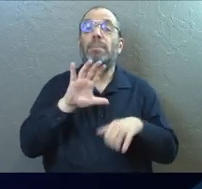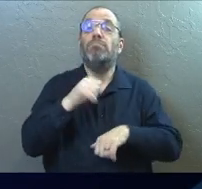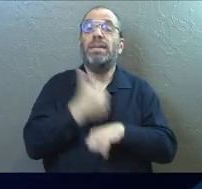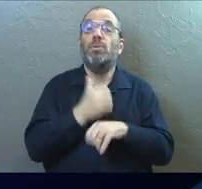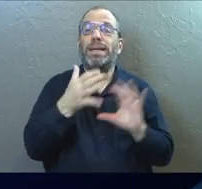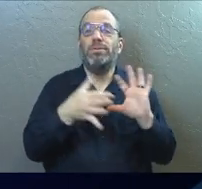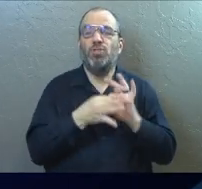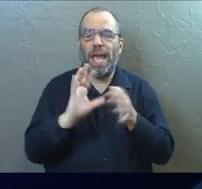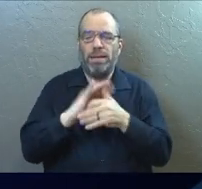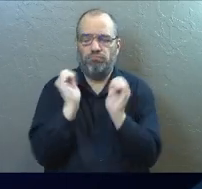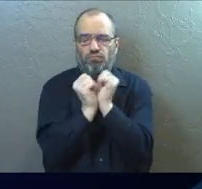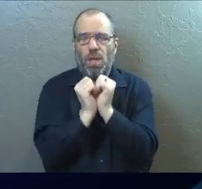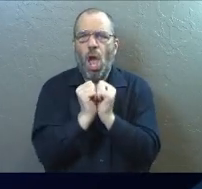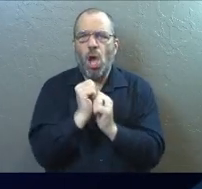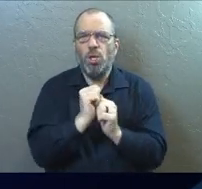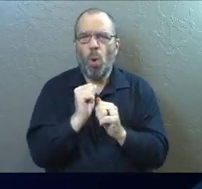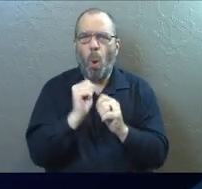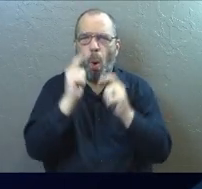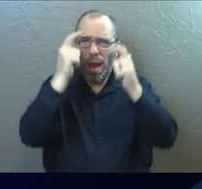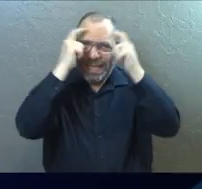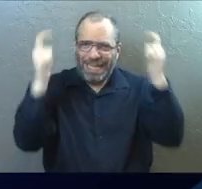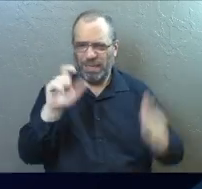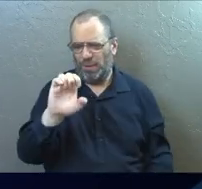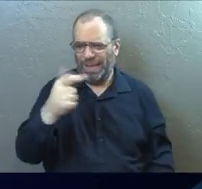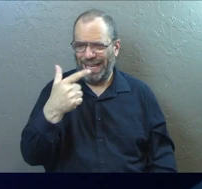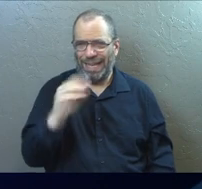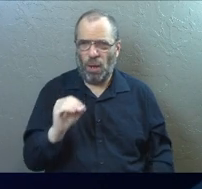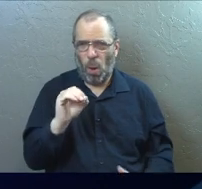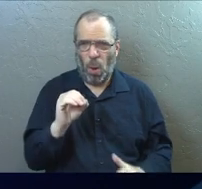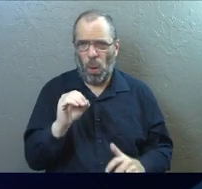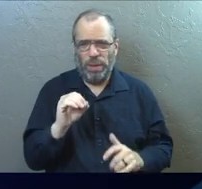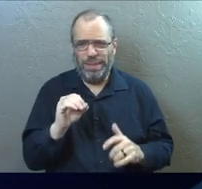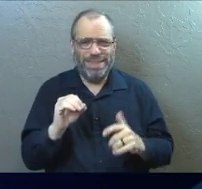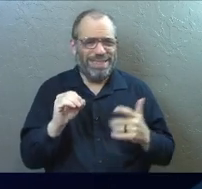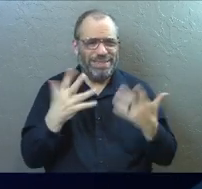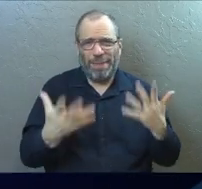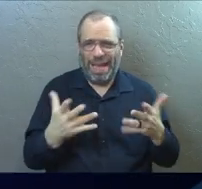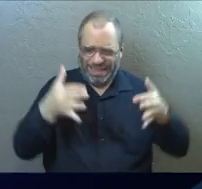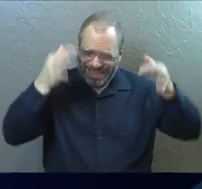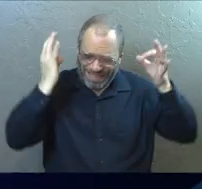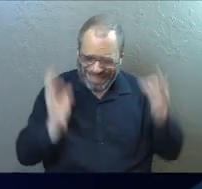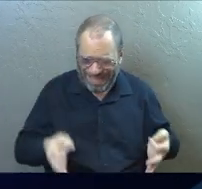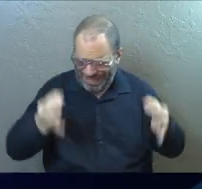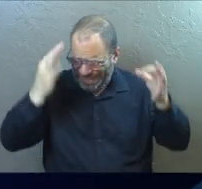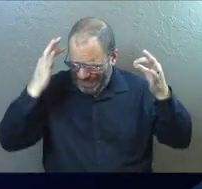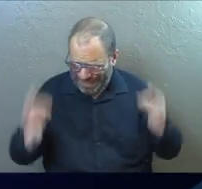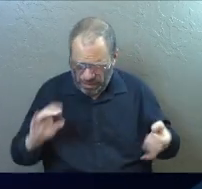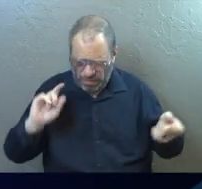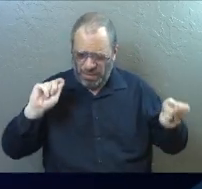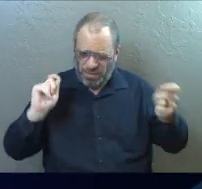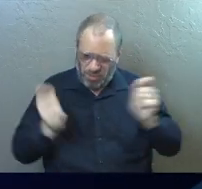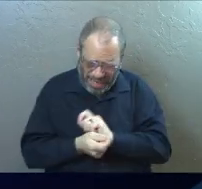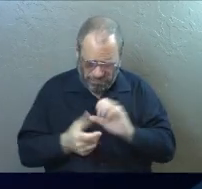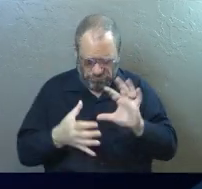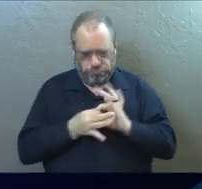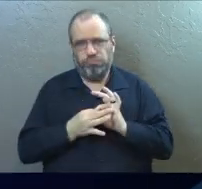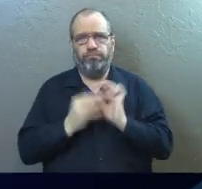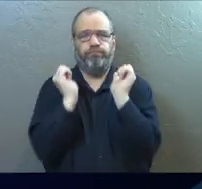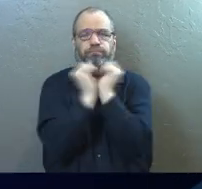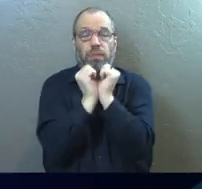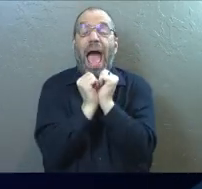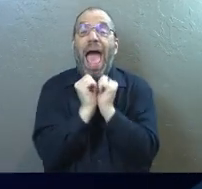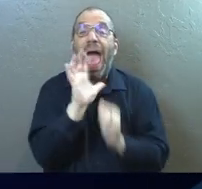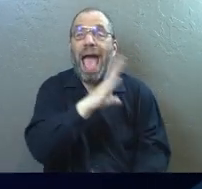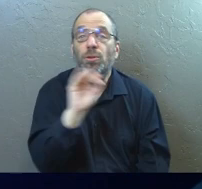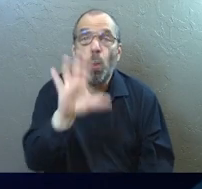Your ego bound you up to where you could barely move. Countless choices chained you up. Chained up